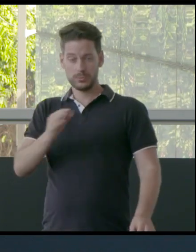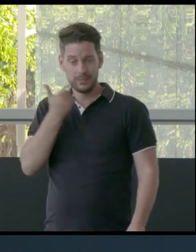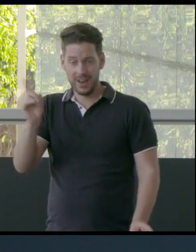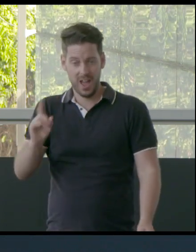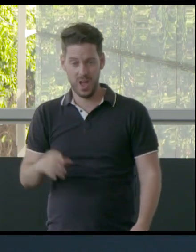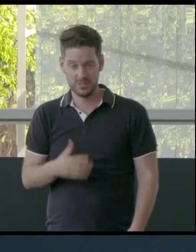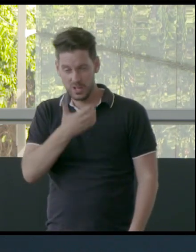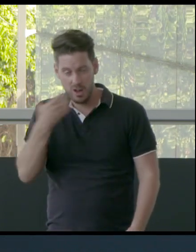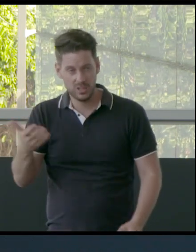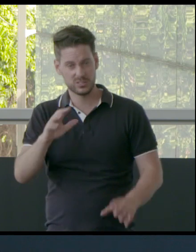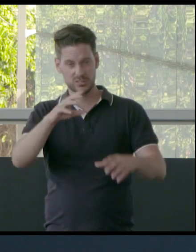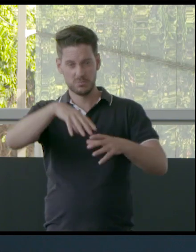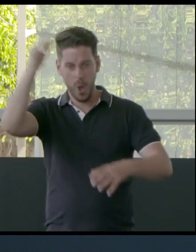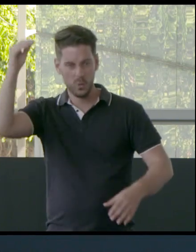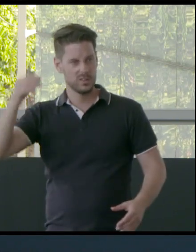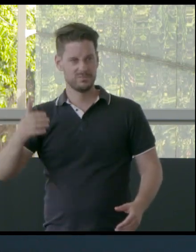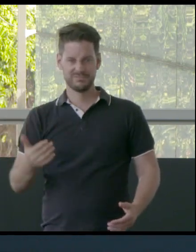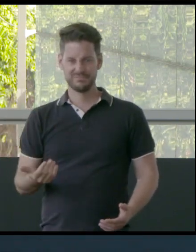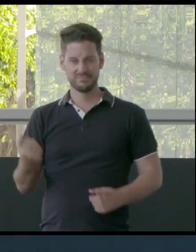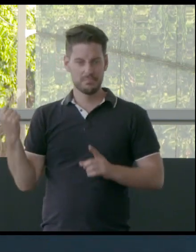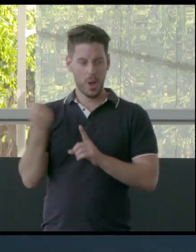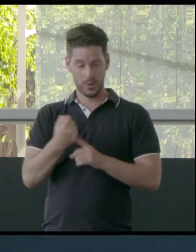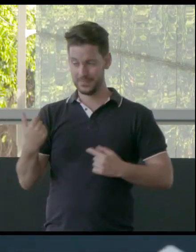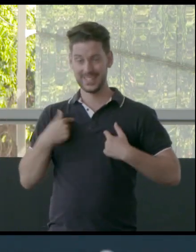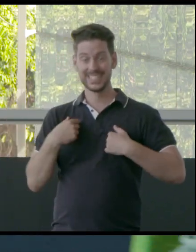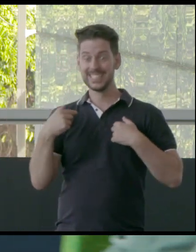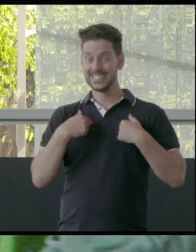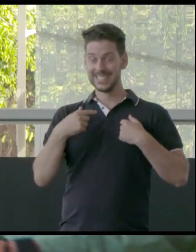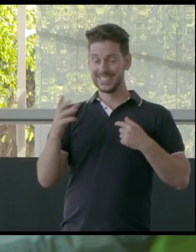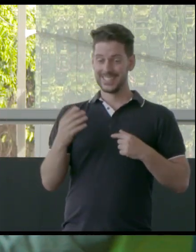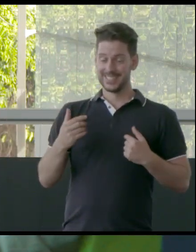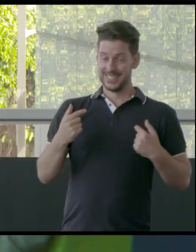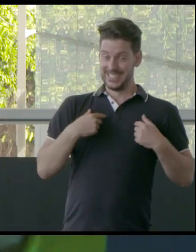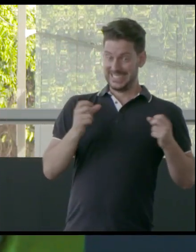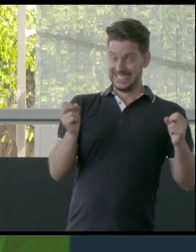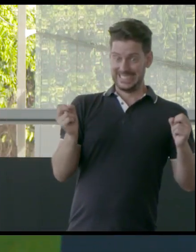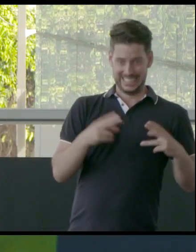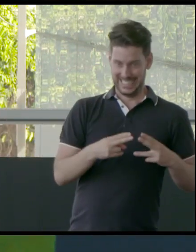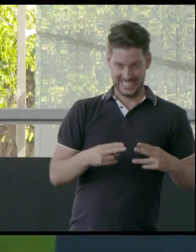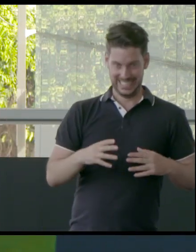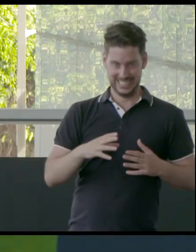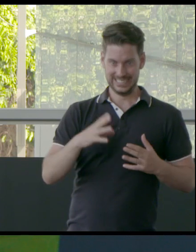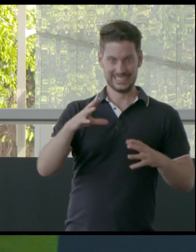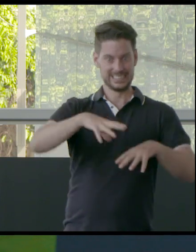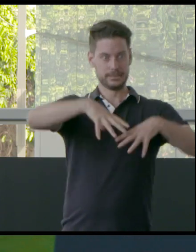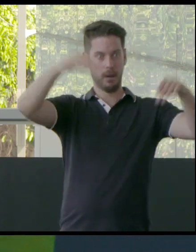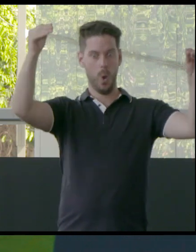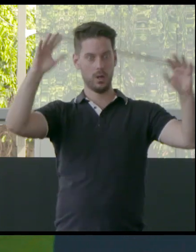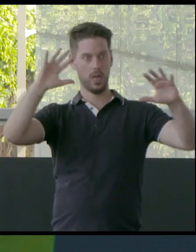It's real. Yeah, in fact, coming from Sydney, we've been blanketed in smoke haze for weeks.